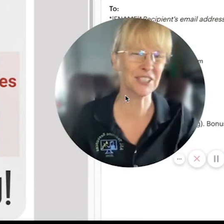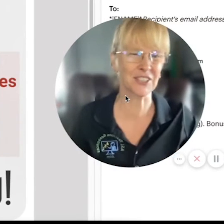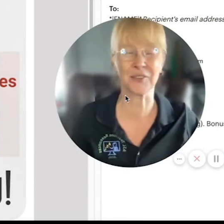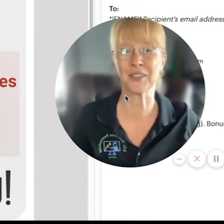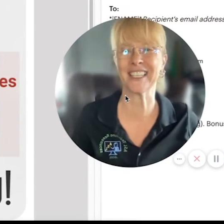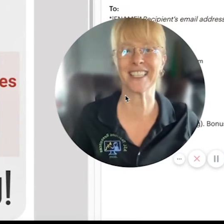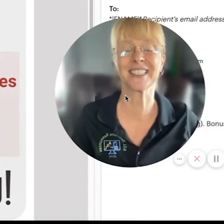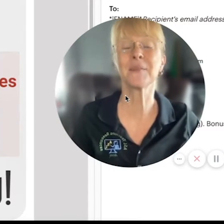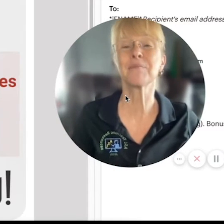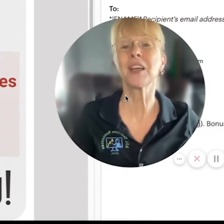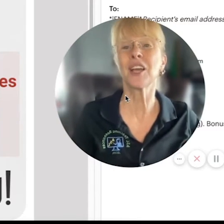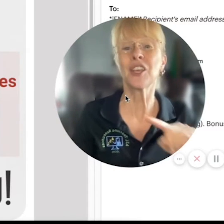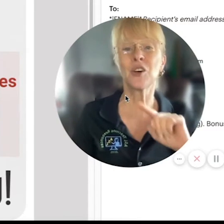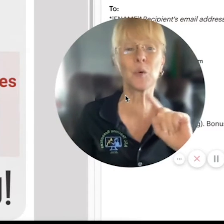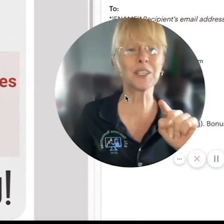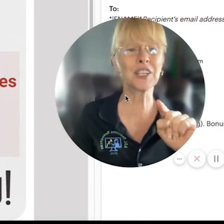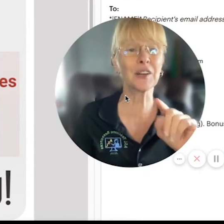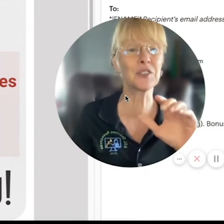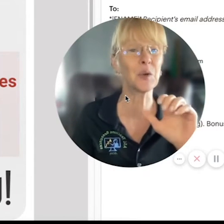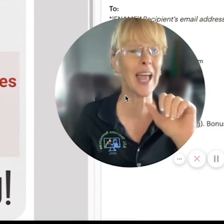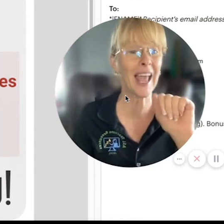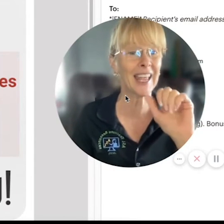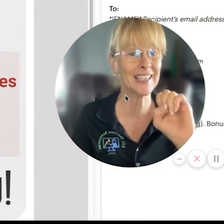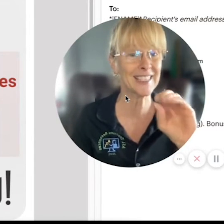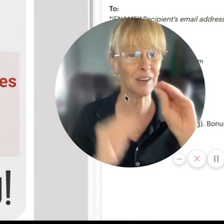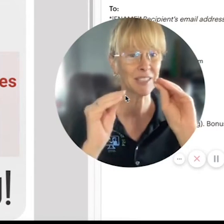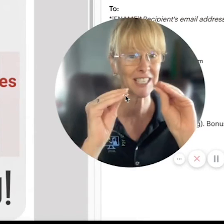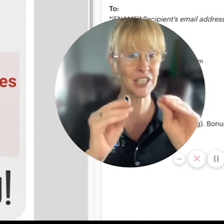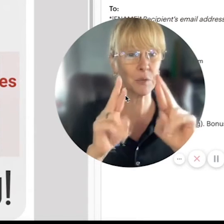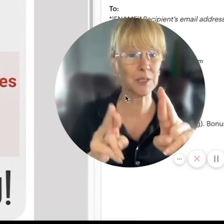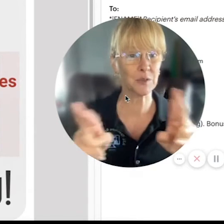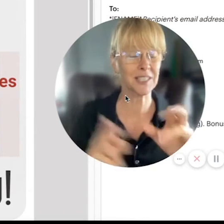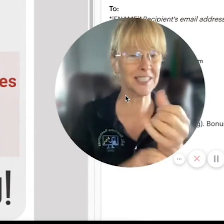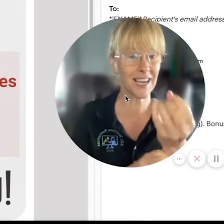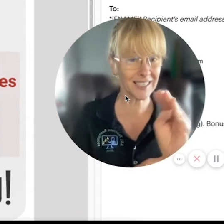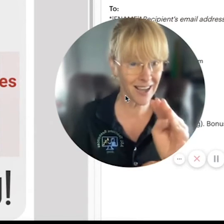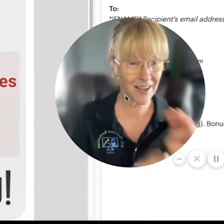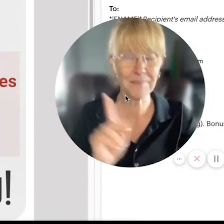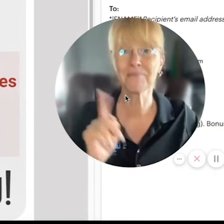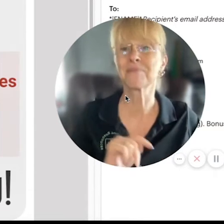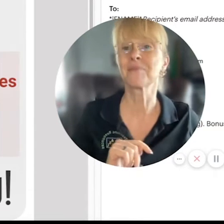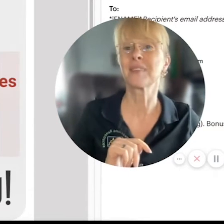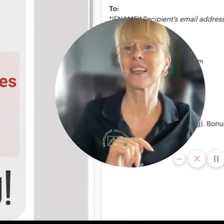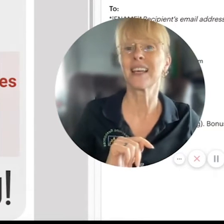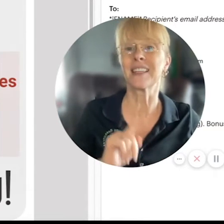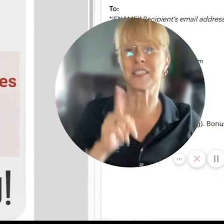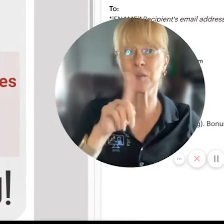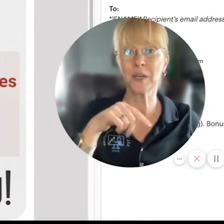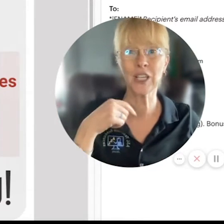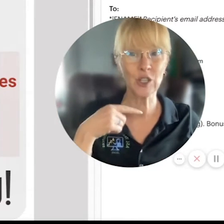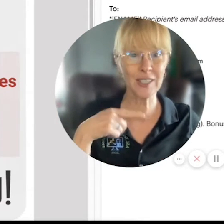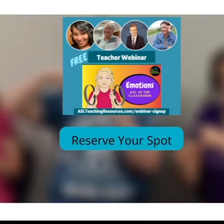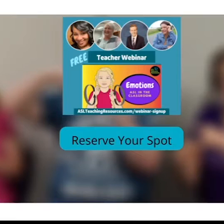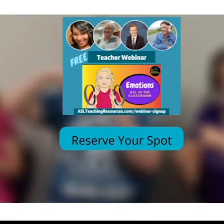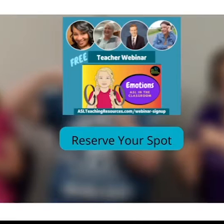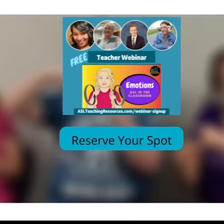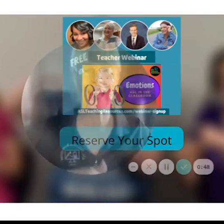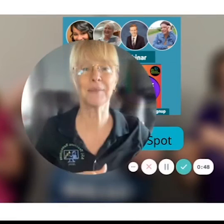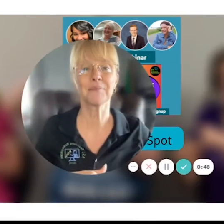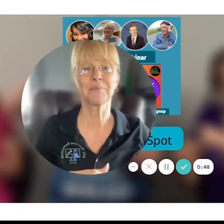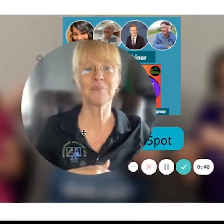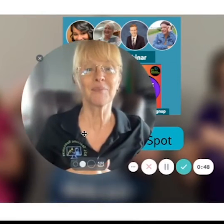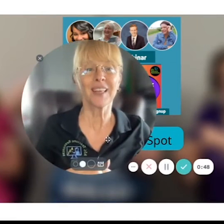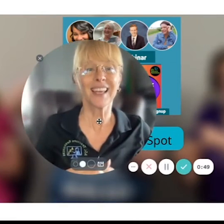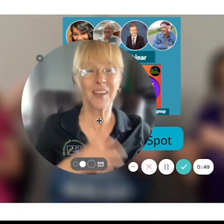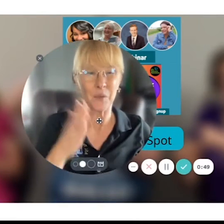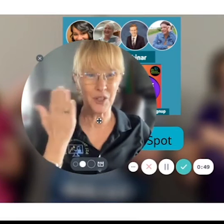here and i'm going to show you what it is you'll want to go to aslteachingresources.com this is what it looks like today